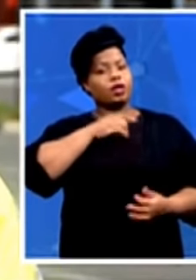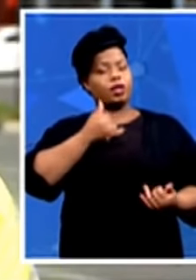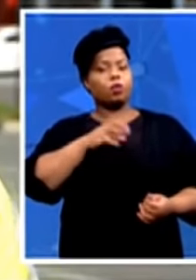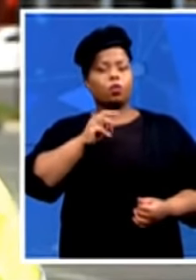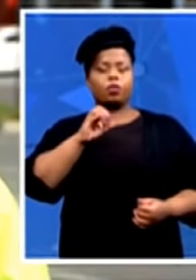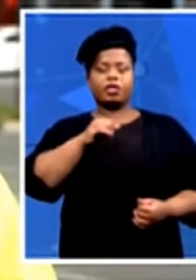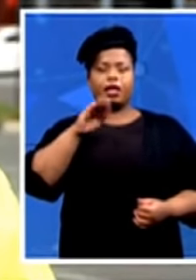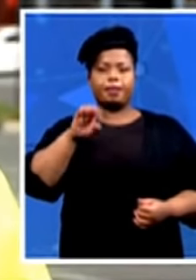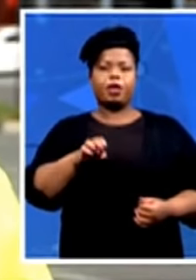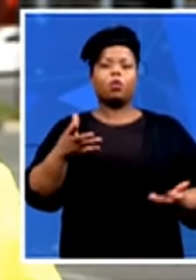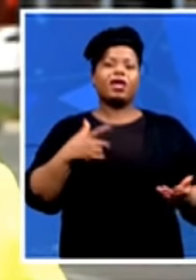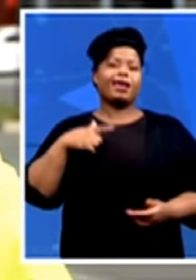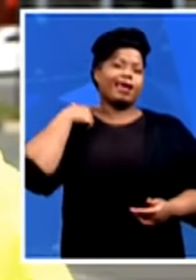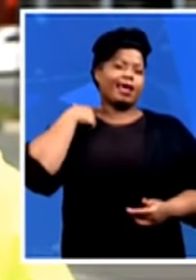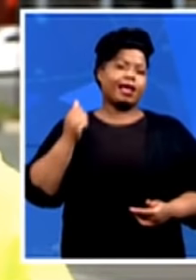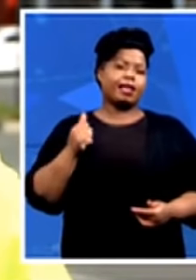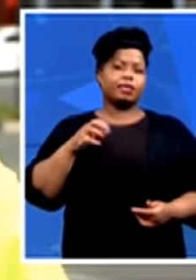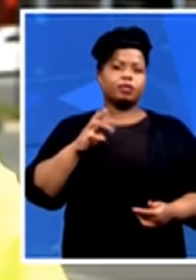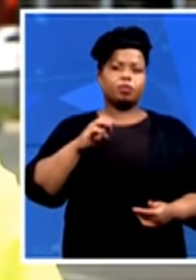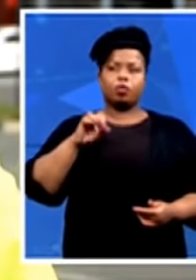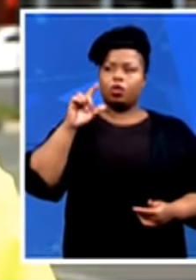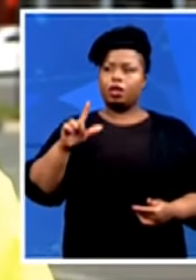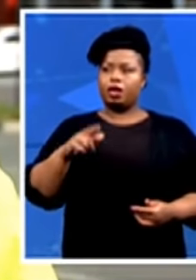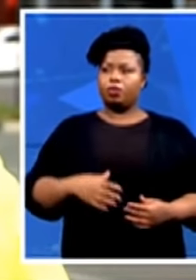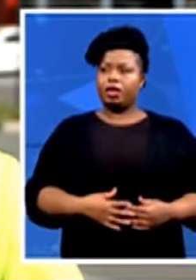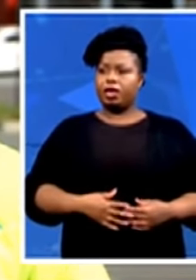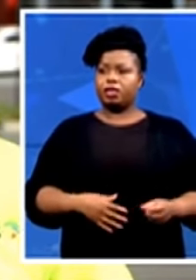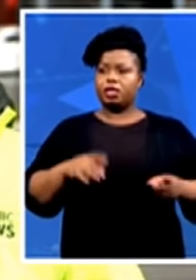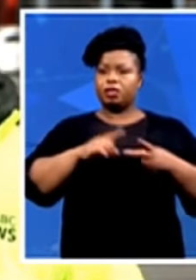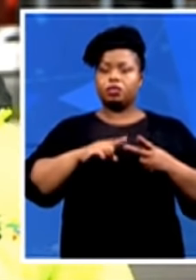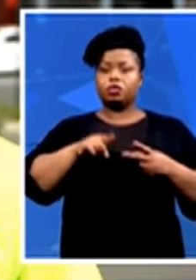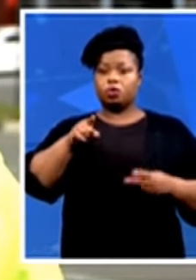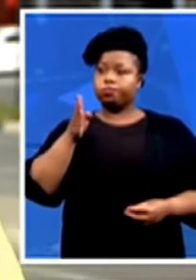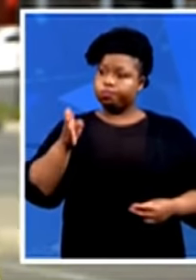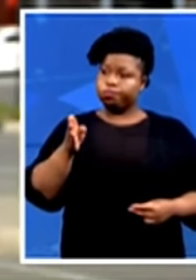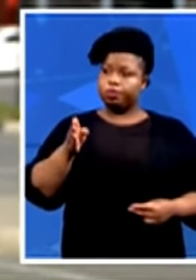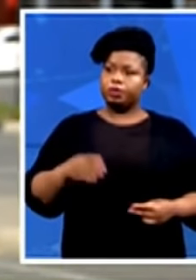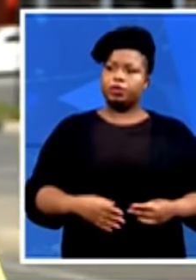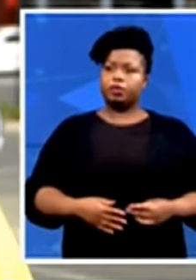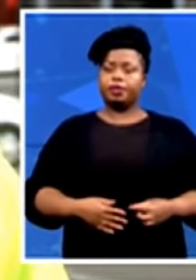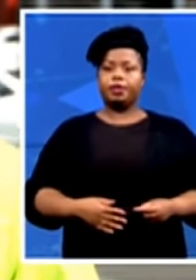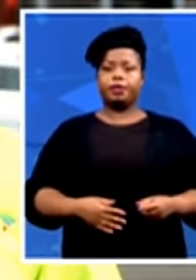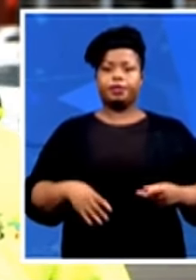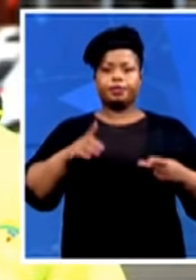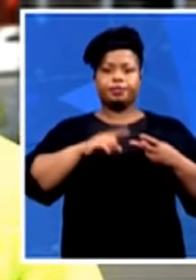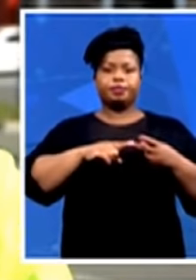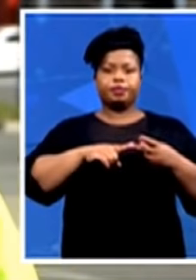there. Let's cross to him now live. Maha Ketla, seems a bit quiet in your background. Anything happening there?